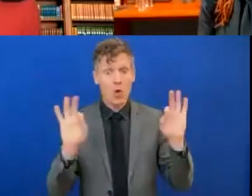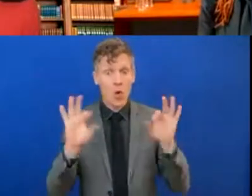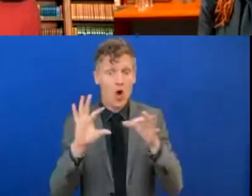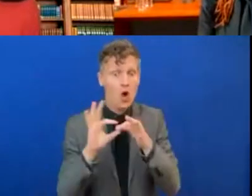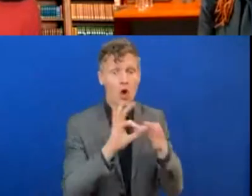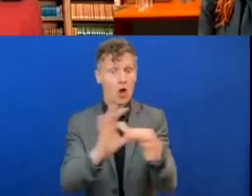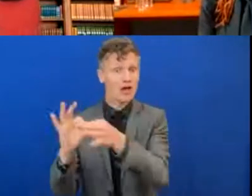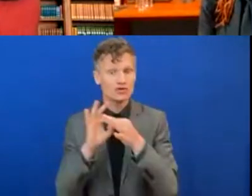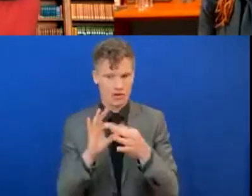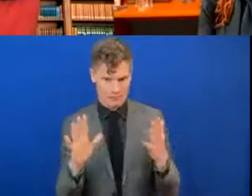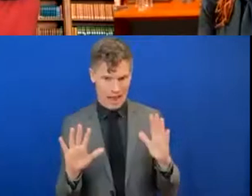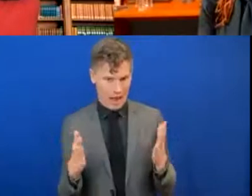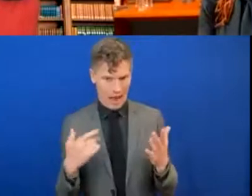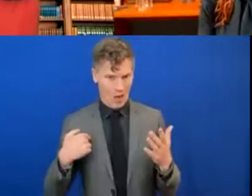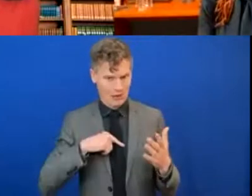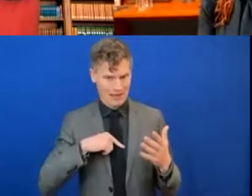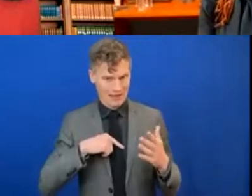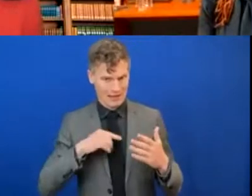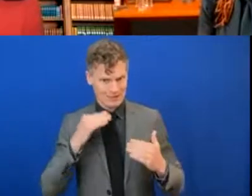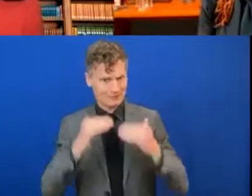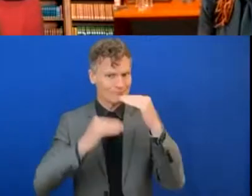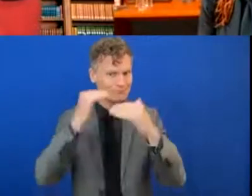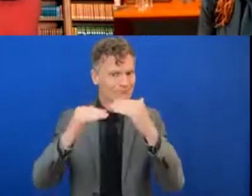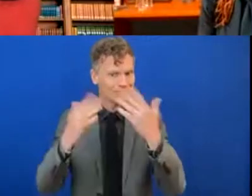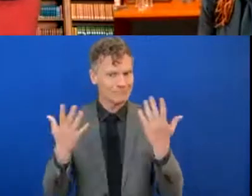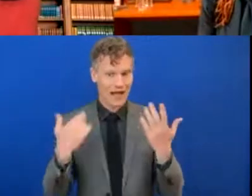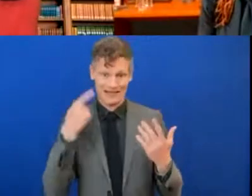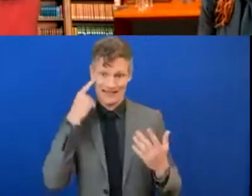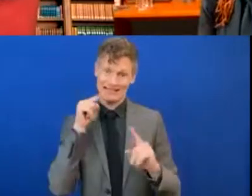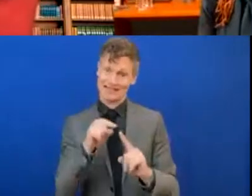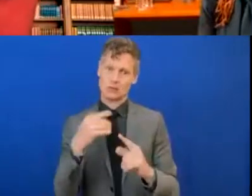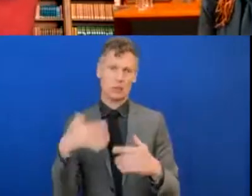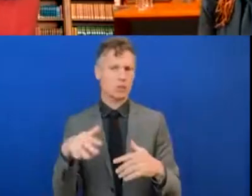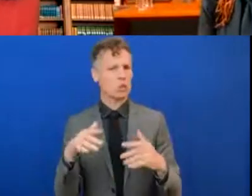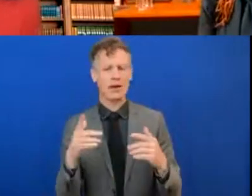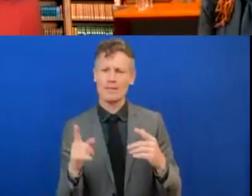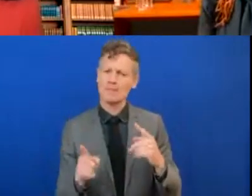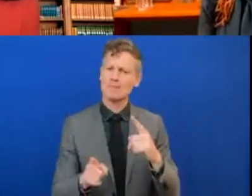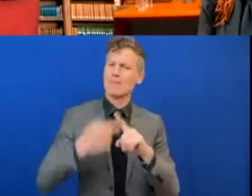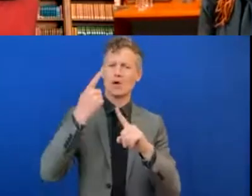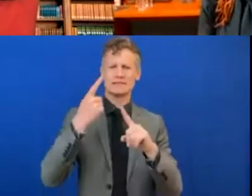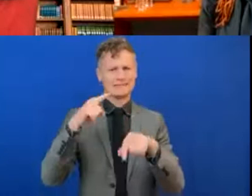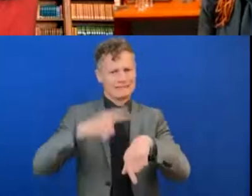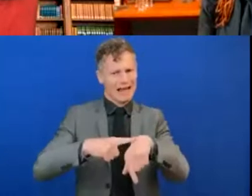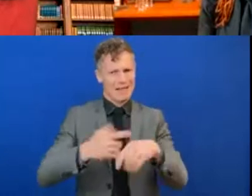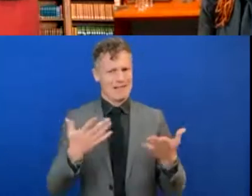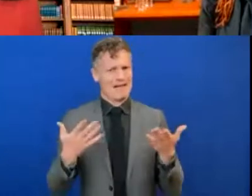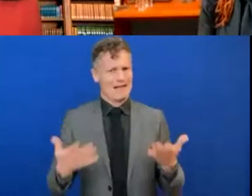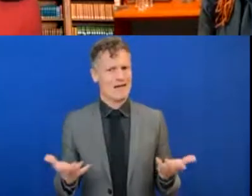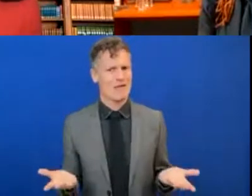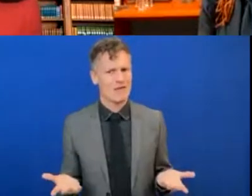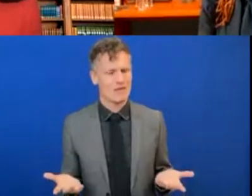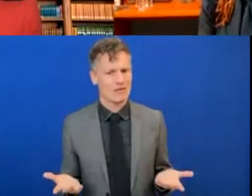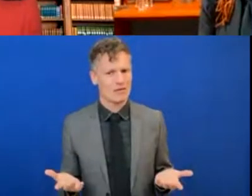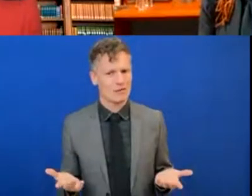And I think that just answers the question of how important the moment is. So, you can imagine those people who